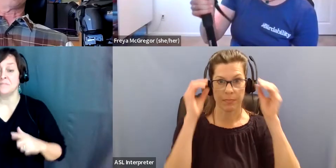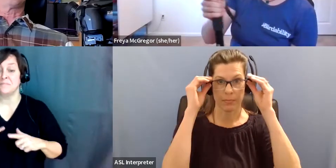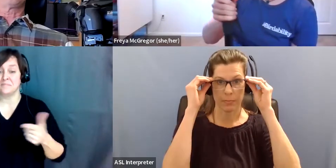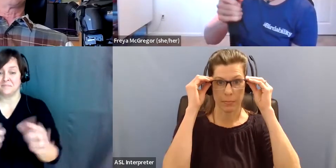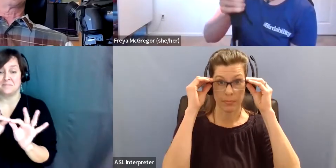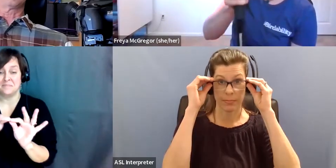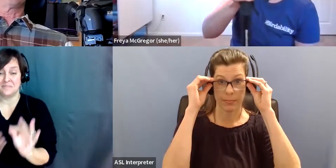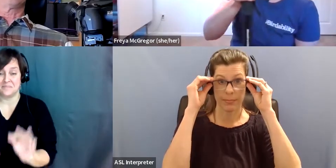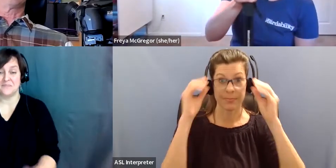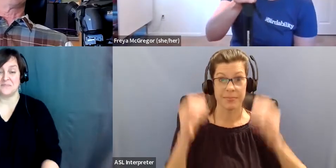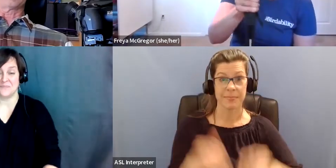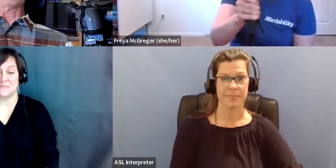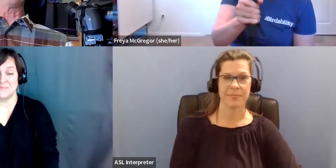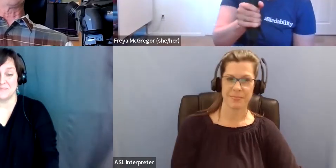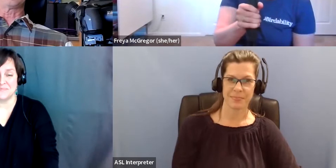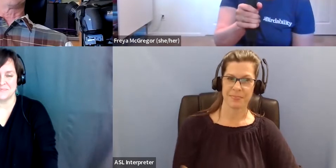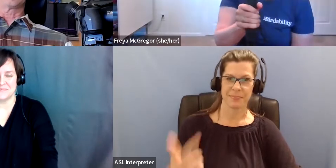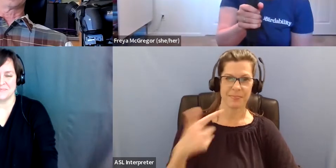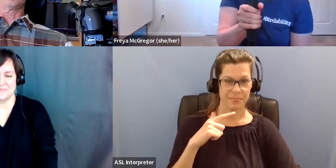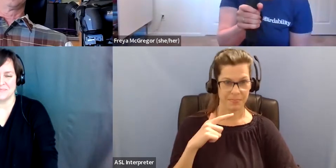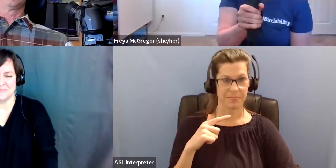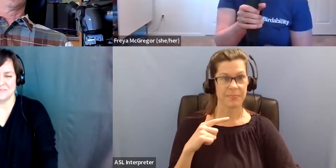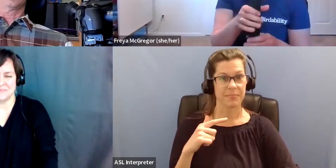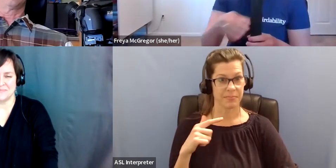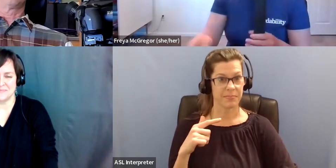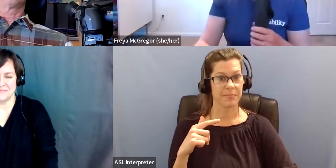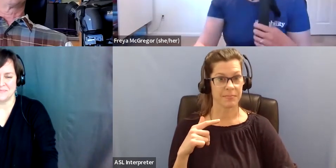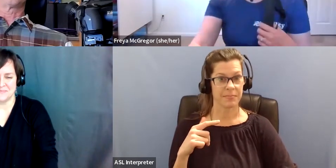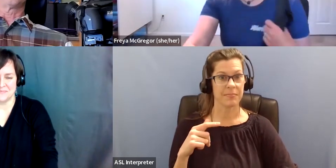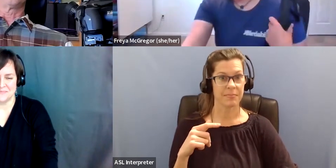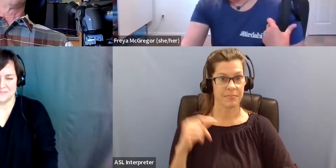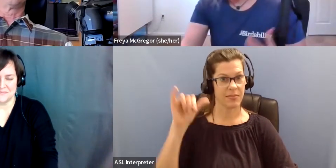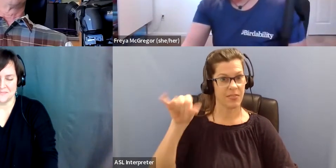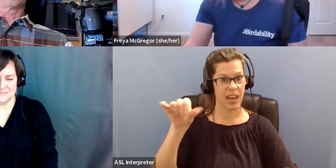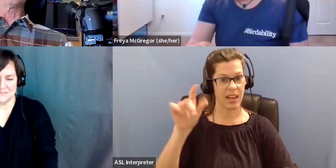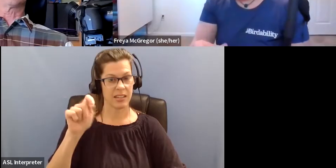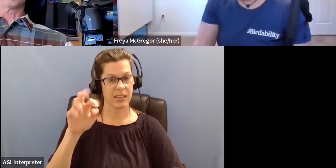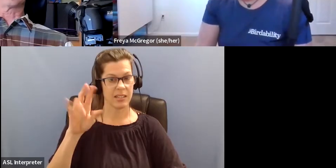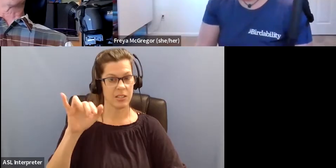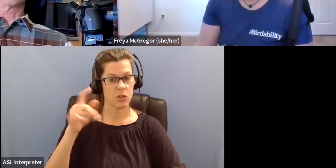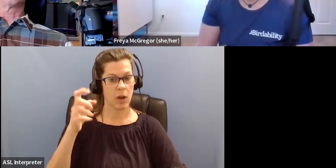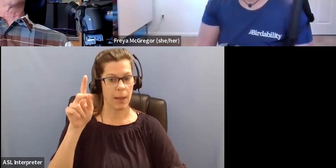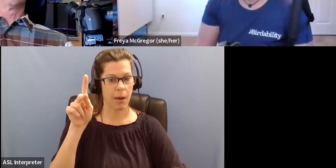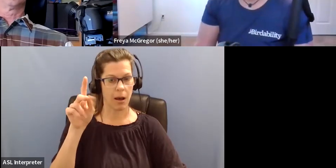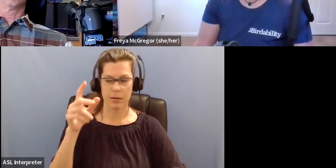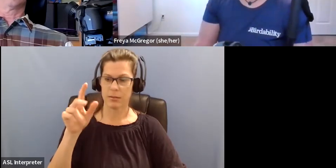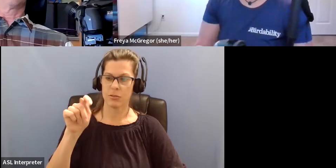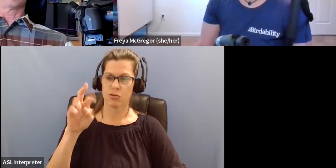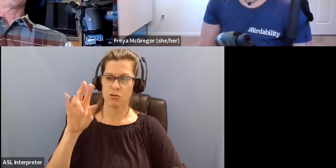that would give, that gave me the ability to raise the binoculars